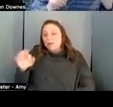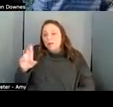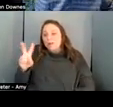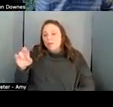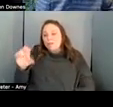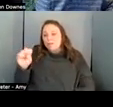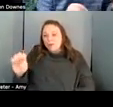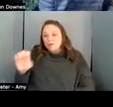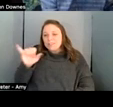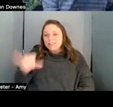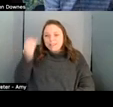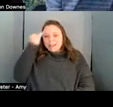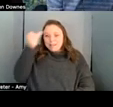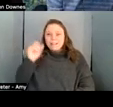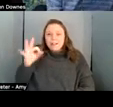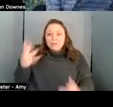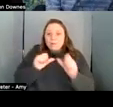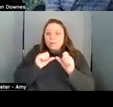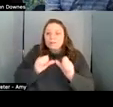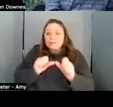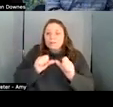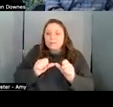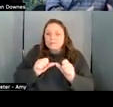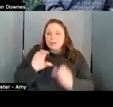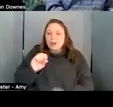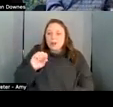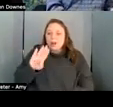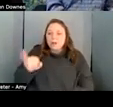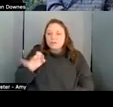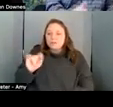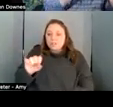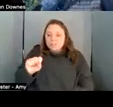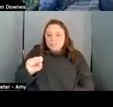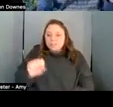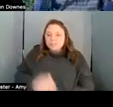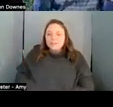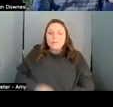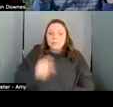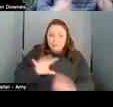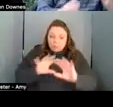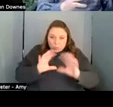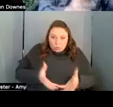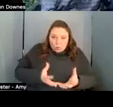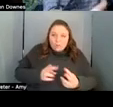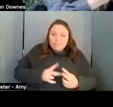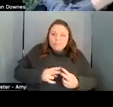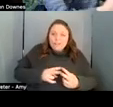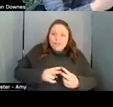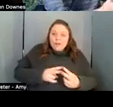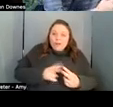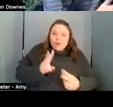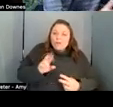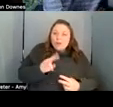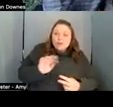of persistent object a world either a virtual world or an augmentation